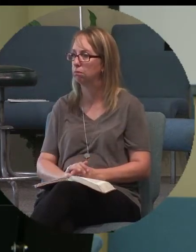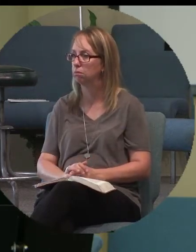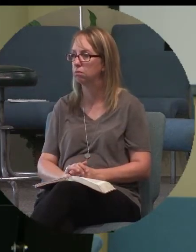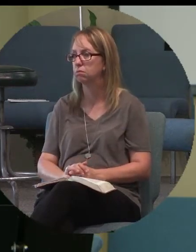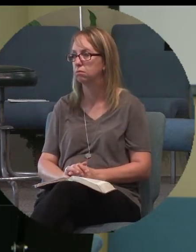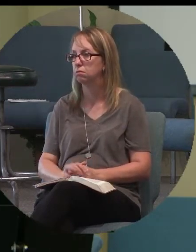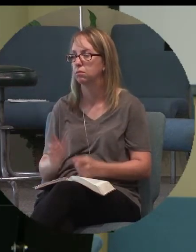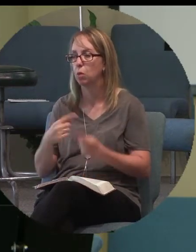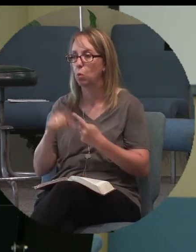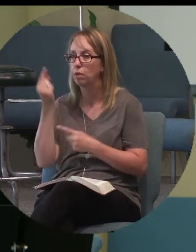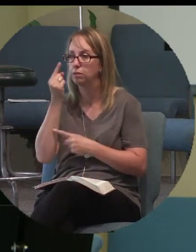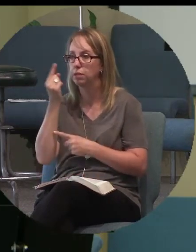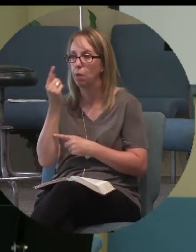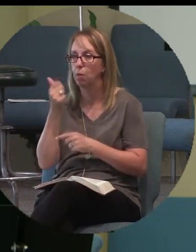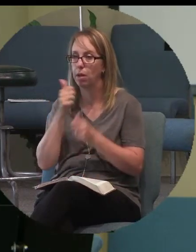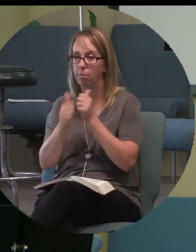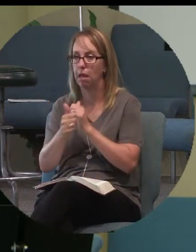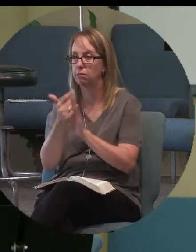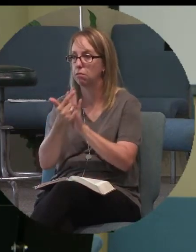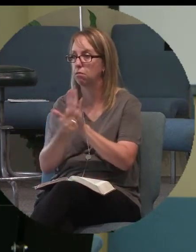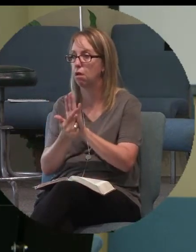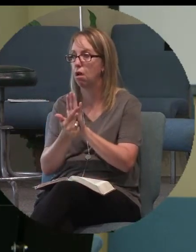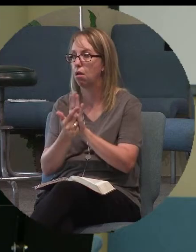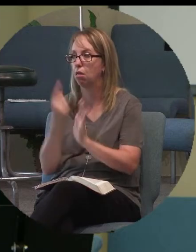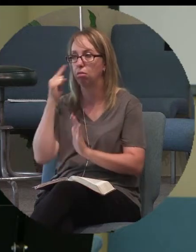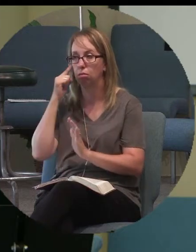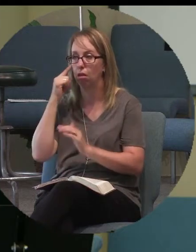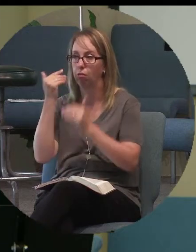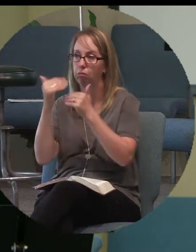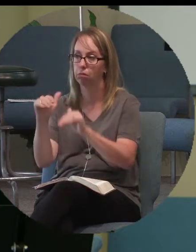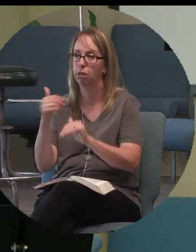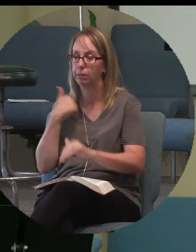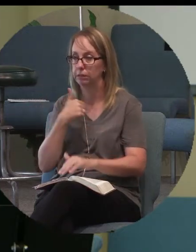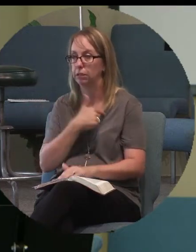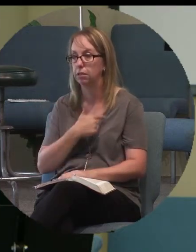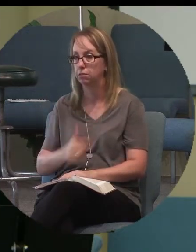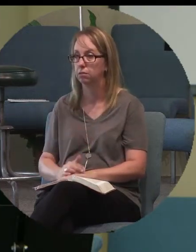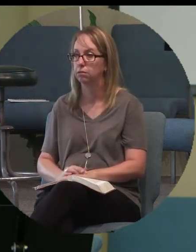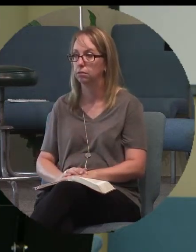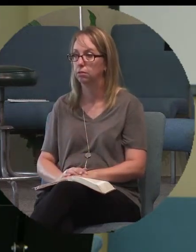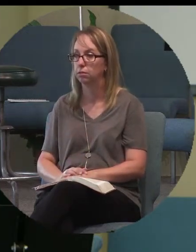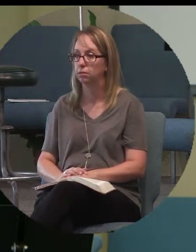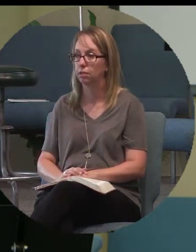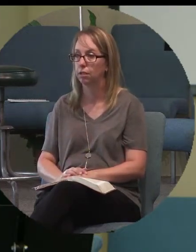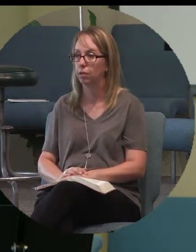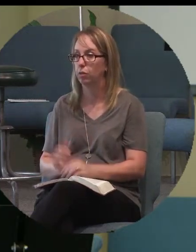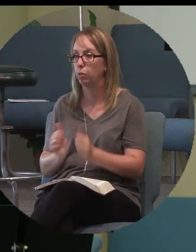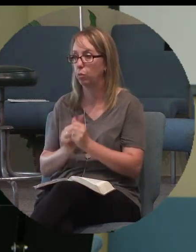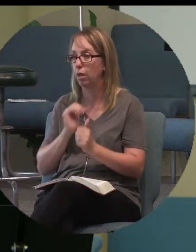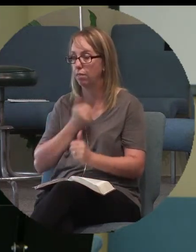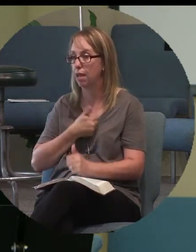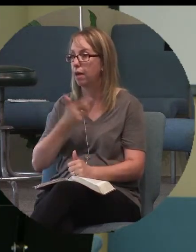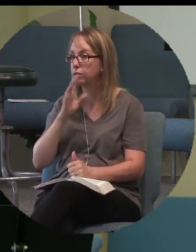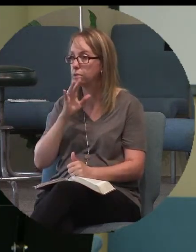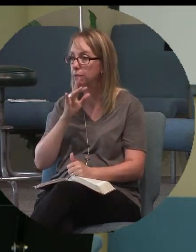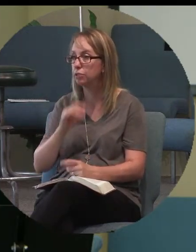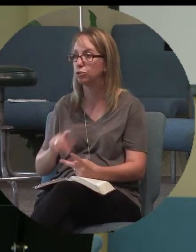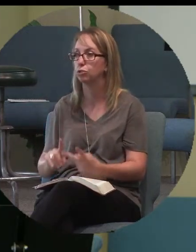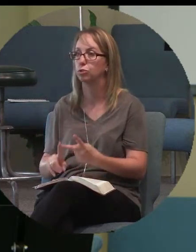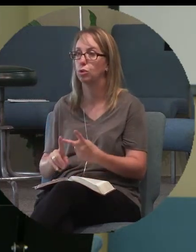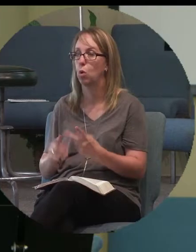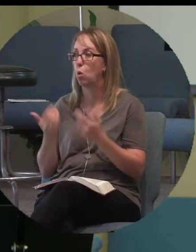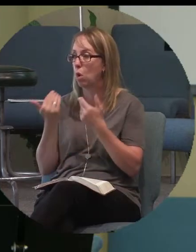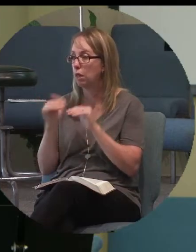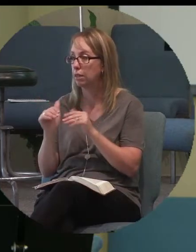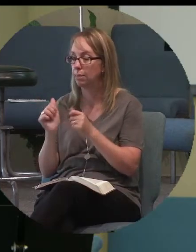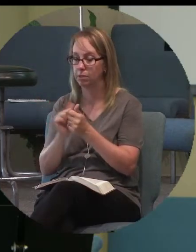when somebody passes a law that we think limits us in our speech or limits